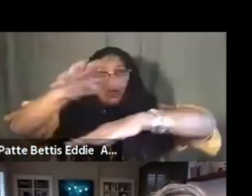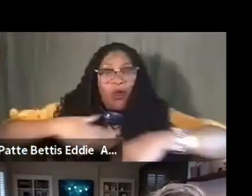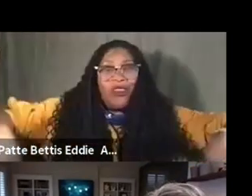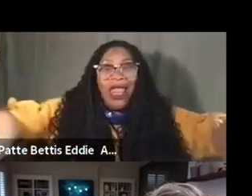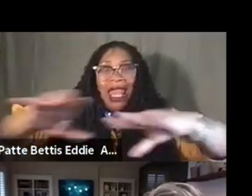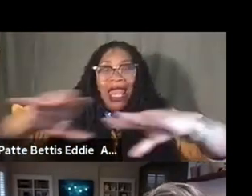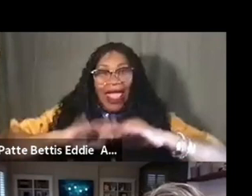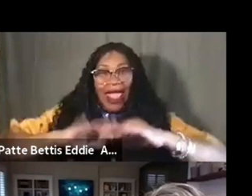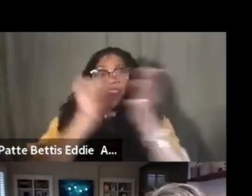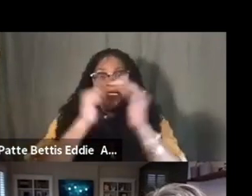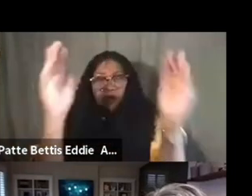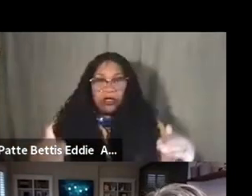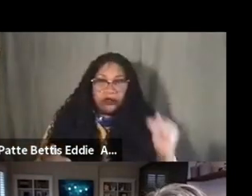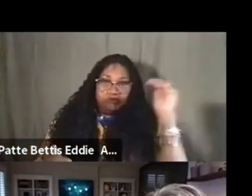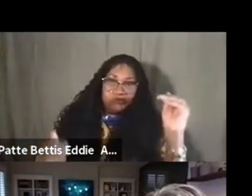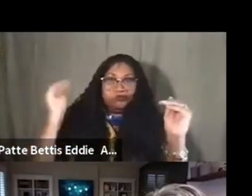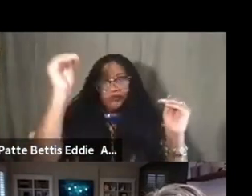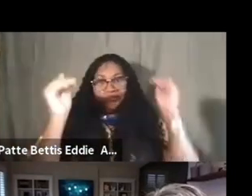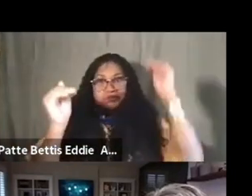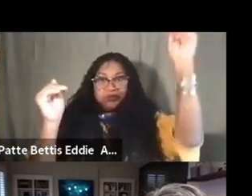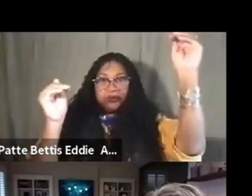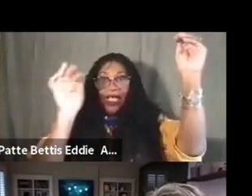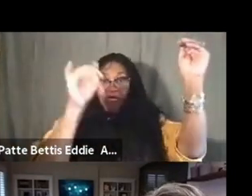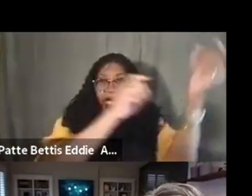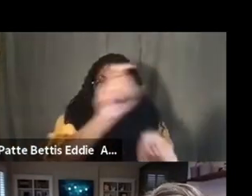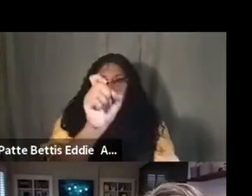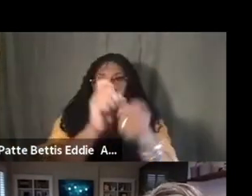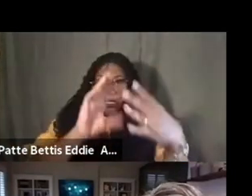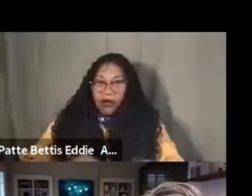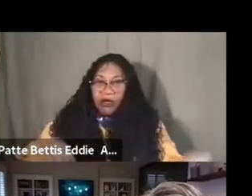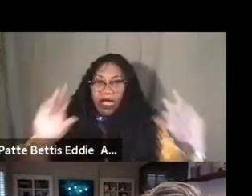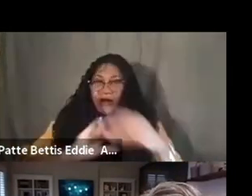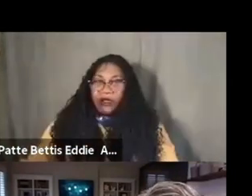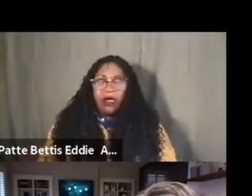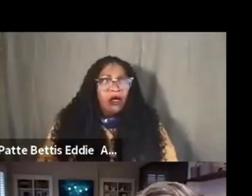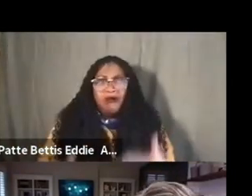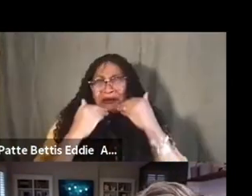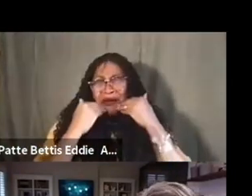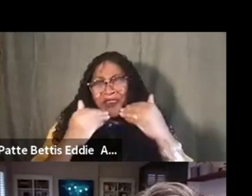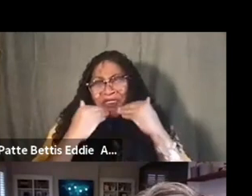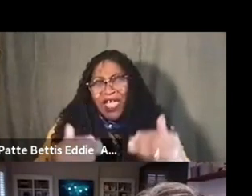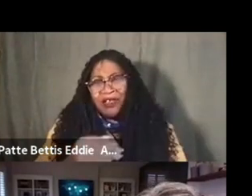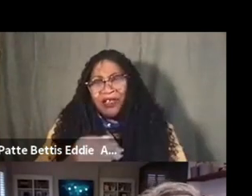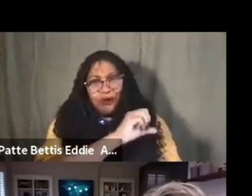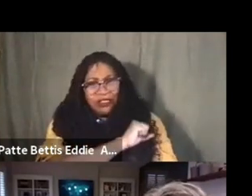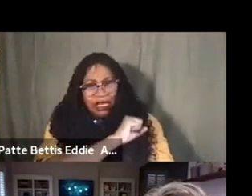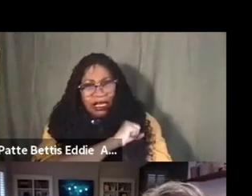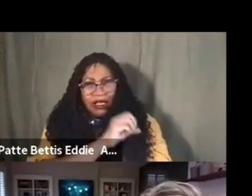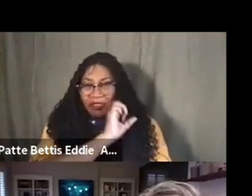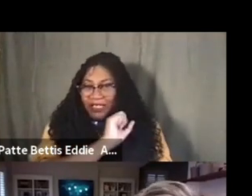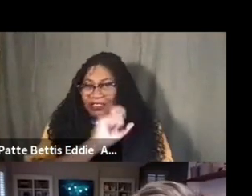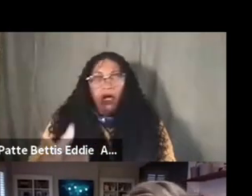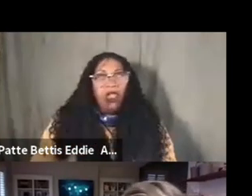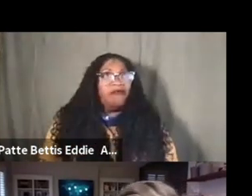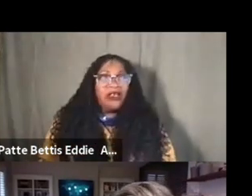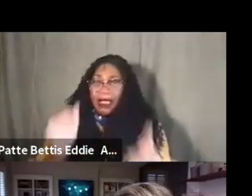if I could elevate that narrative. Thank you, Sheila. That was, that's all of it. Thank you for just